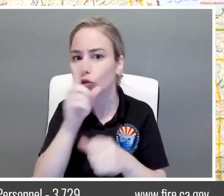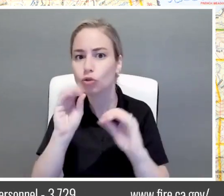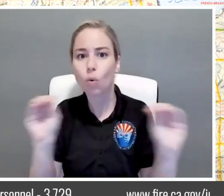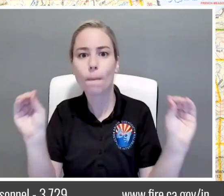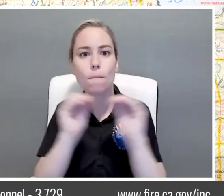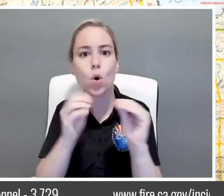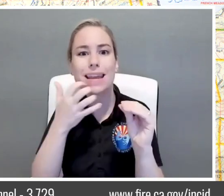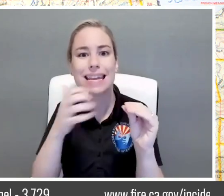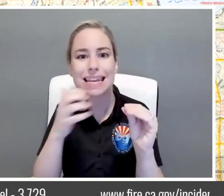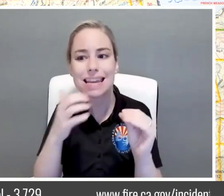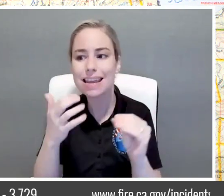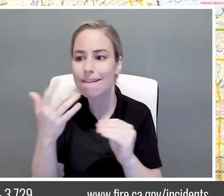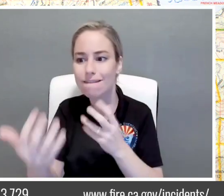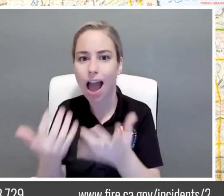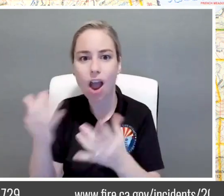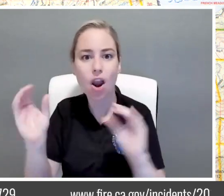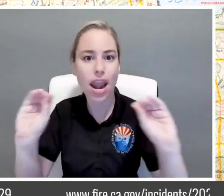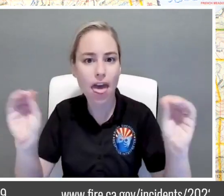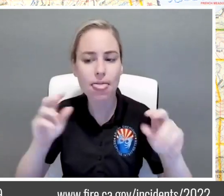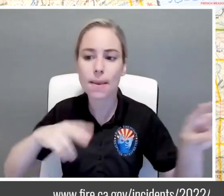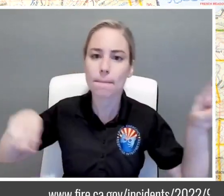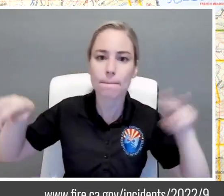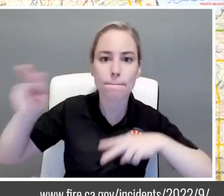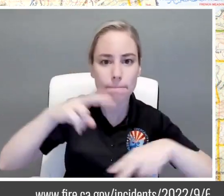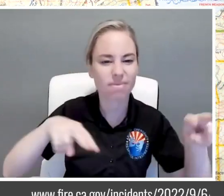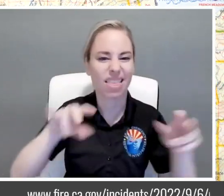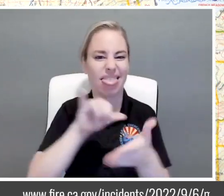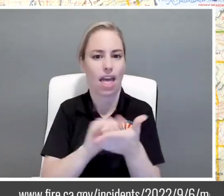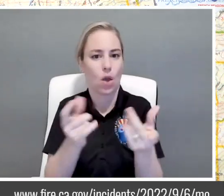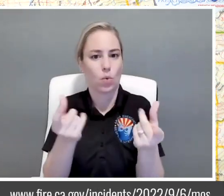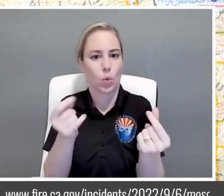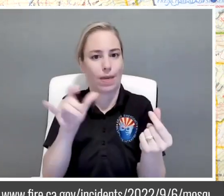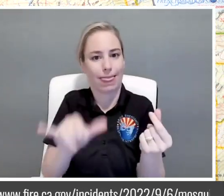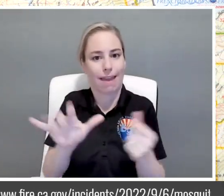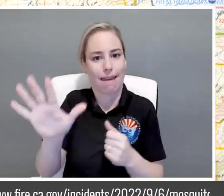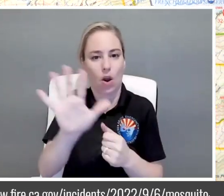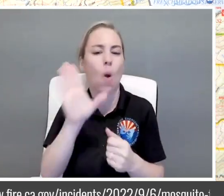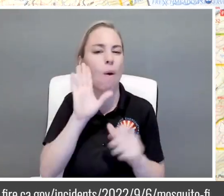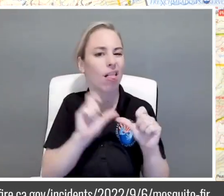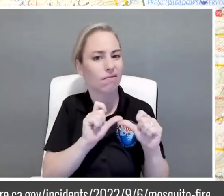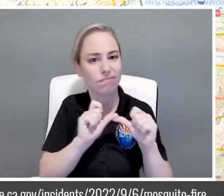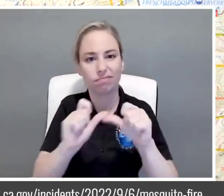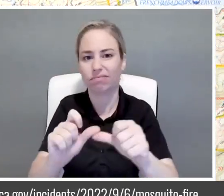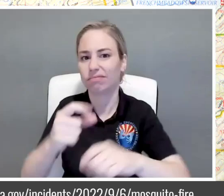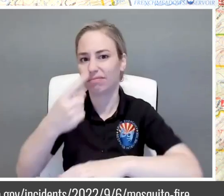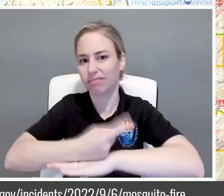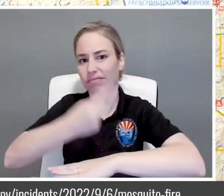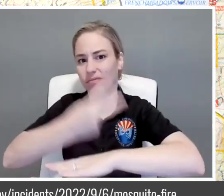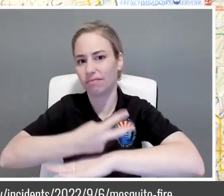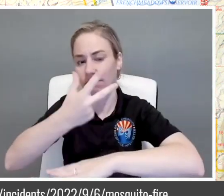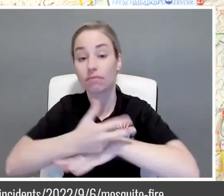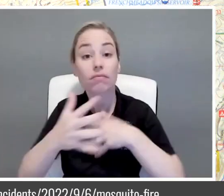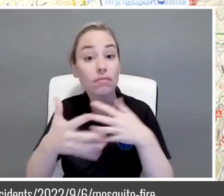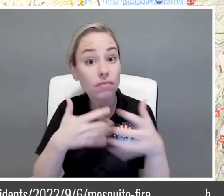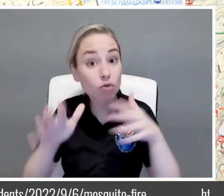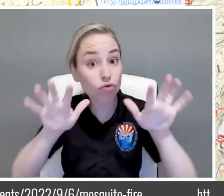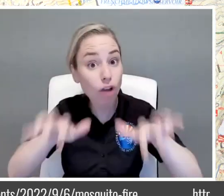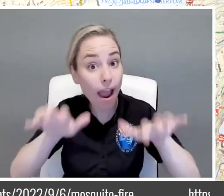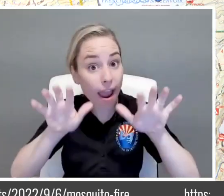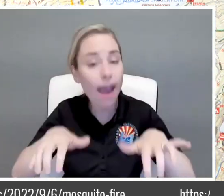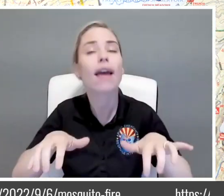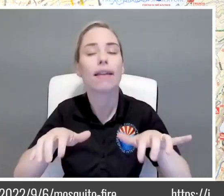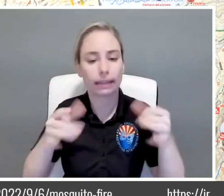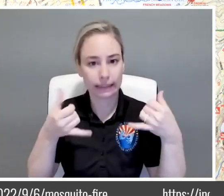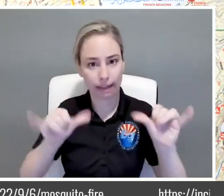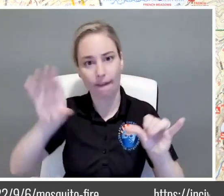extinguish and that's that's what has been occurring and will occur for some days to come even though you see rain in the sky there will still be firefighters